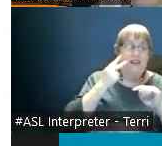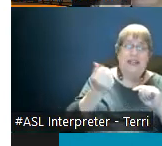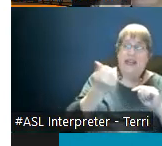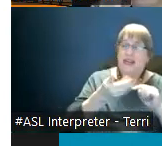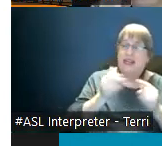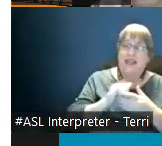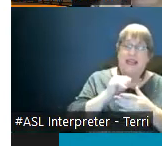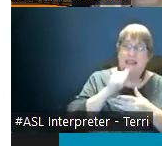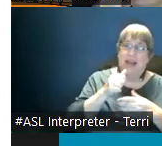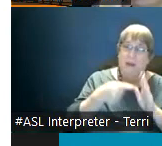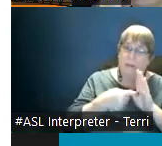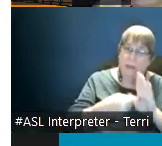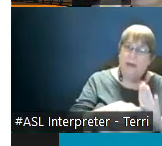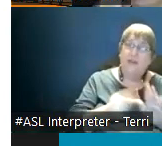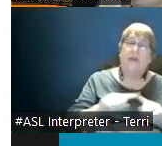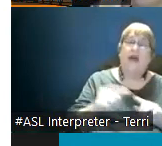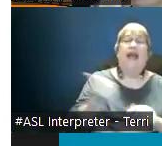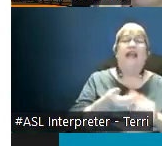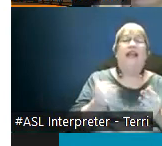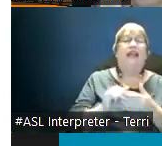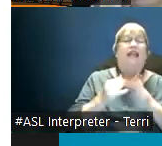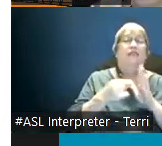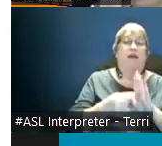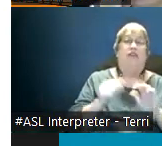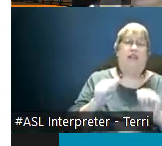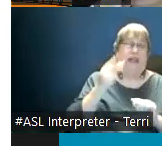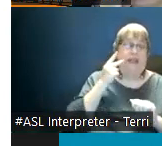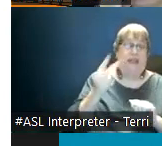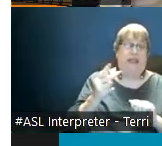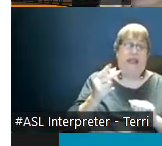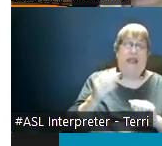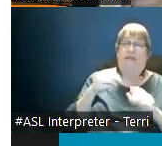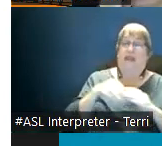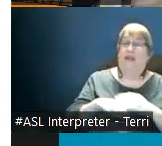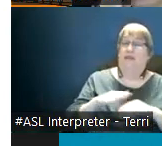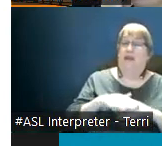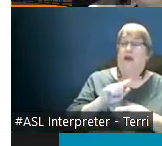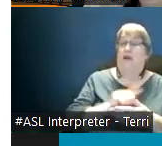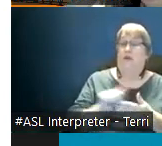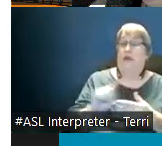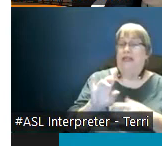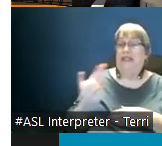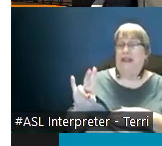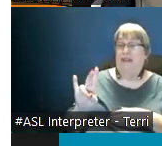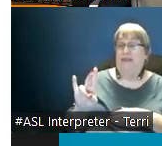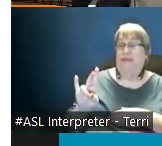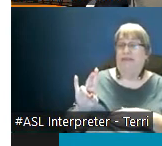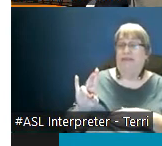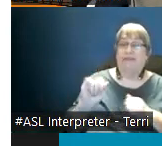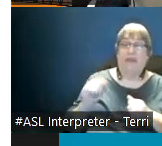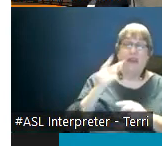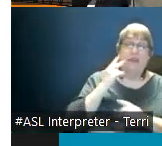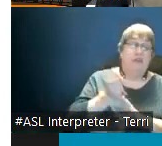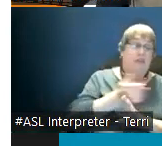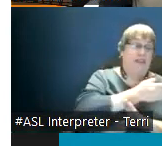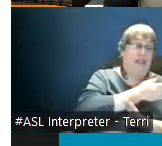be able to see anything that's published um so if they come in in week seven they could potentially see one weeks one through six